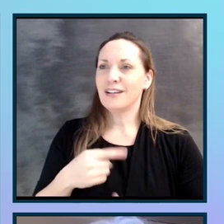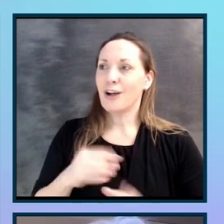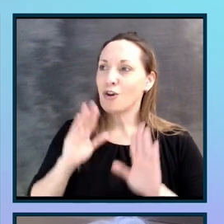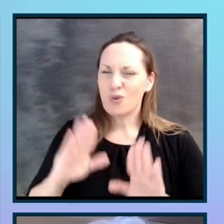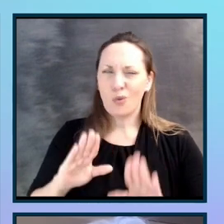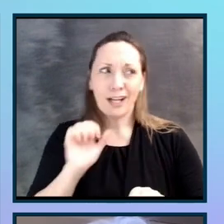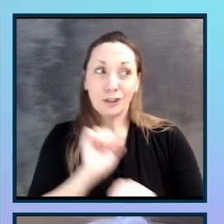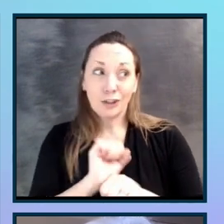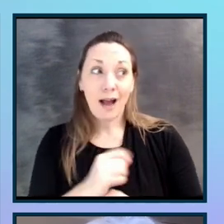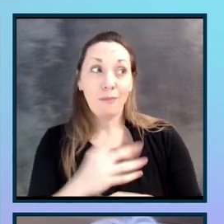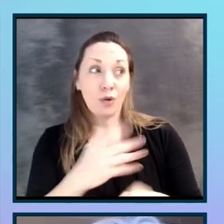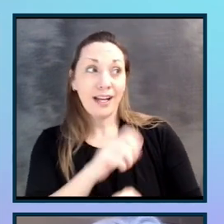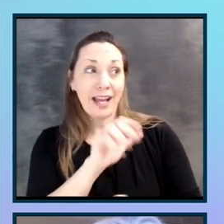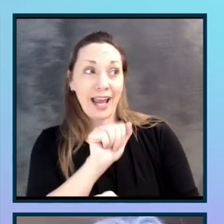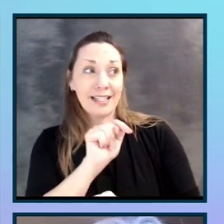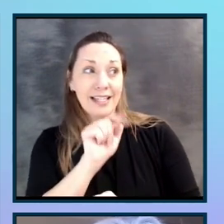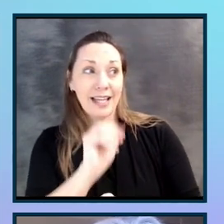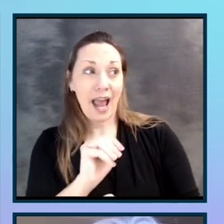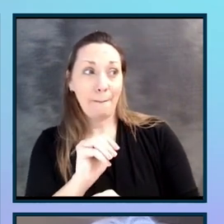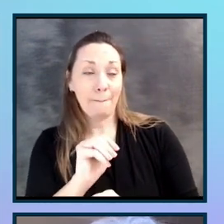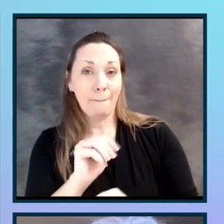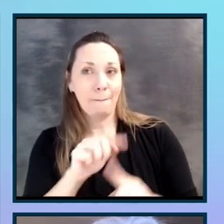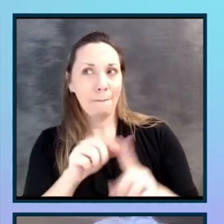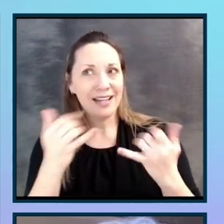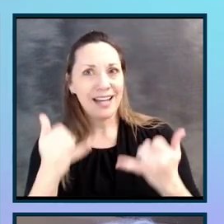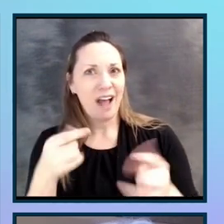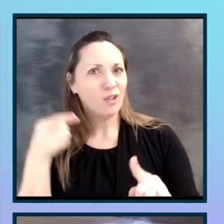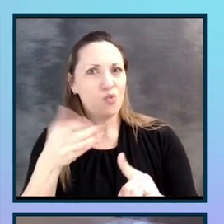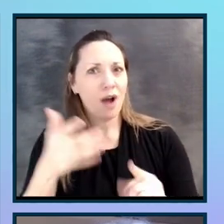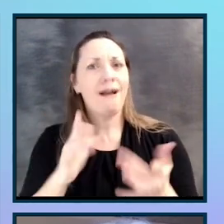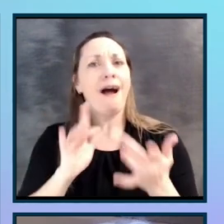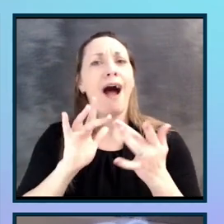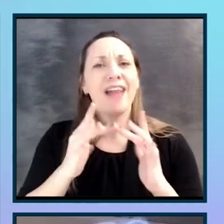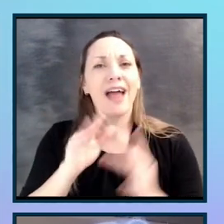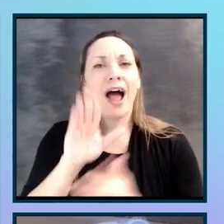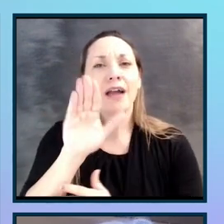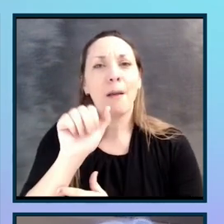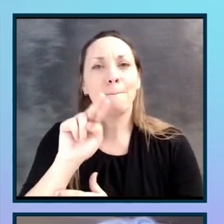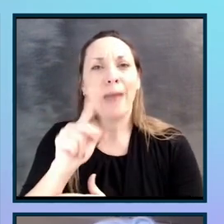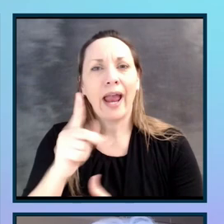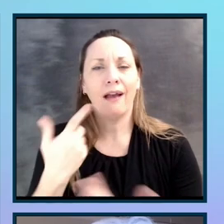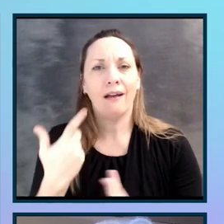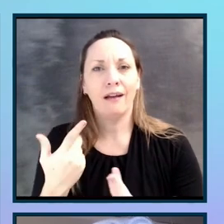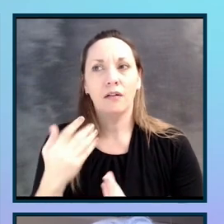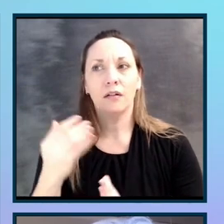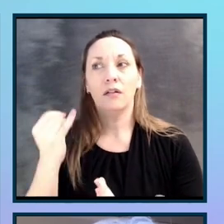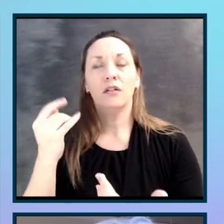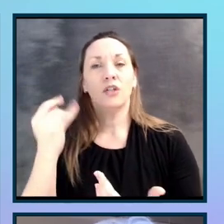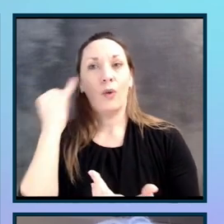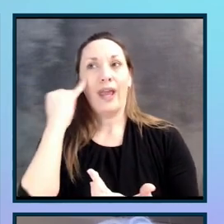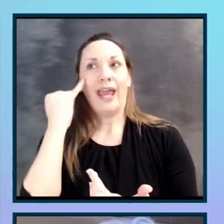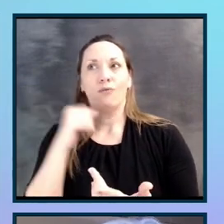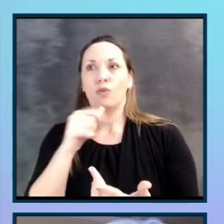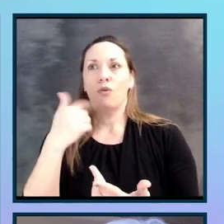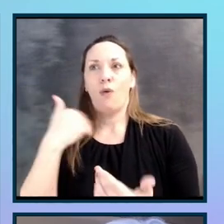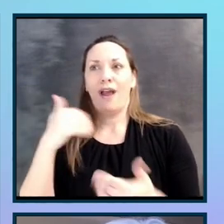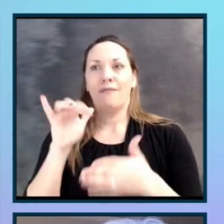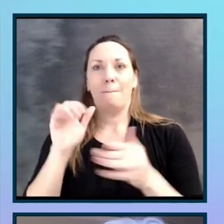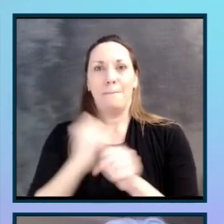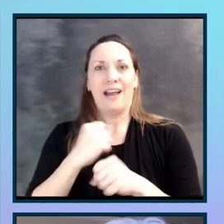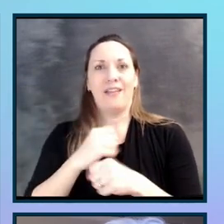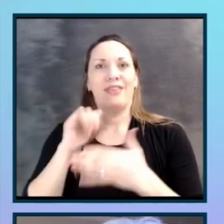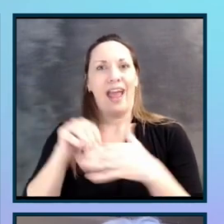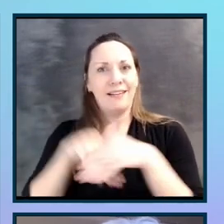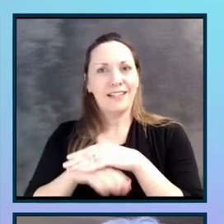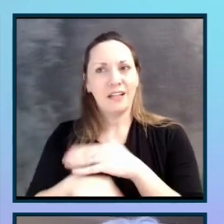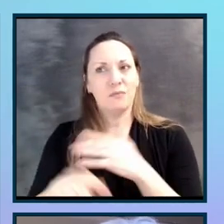but there's this new thing, online banking. And if we don't make that accessible, then we're going to once again be locked out. And this was